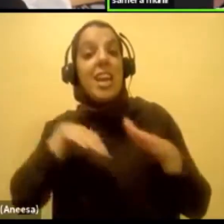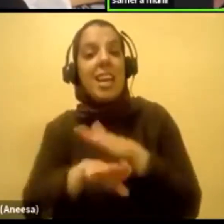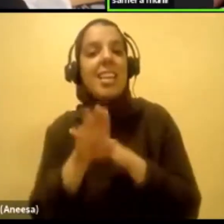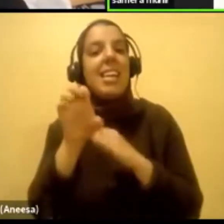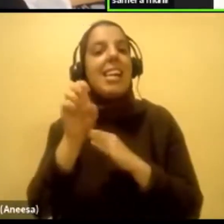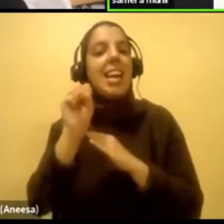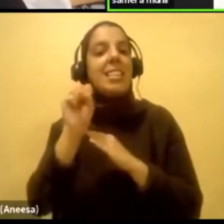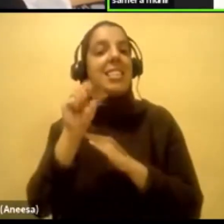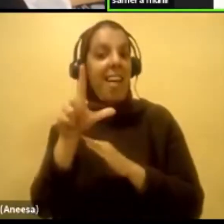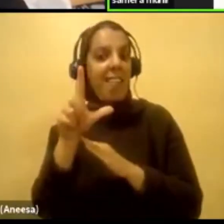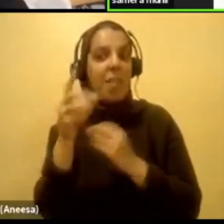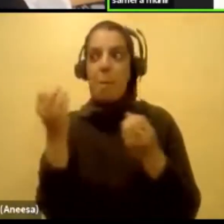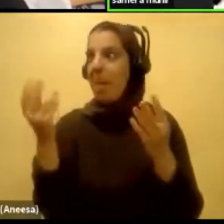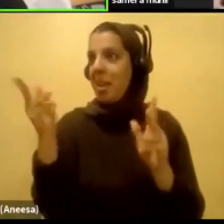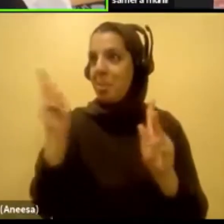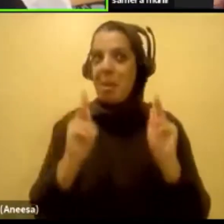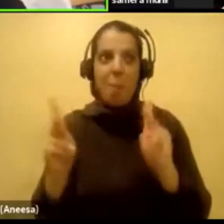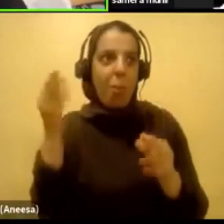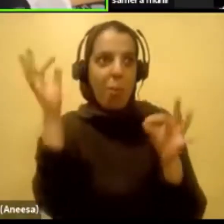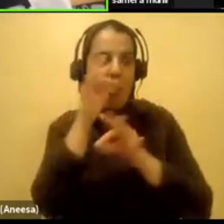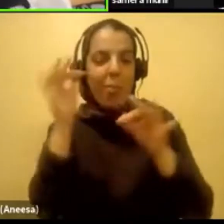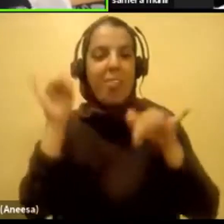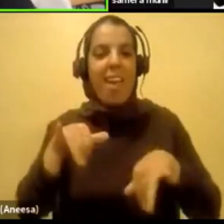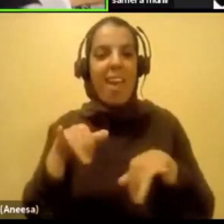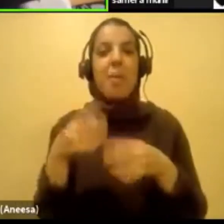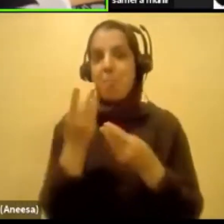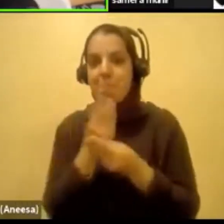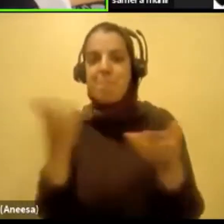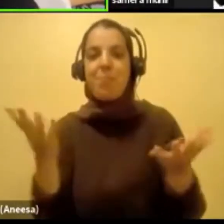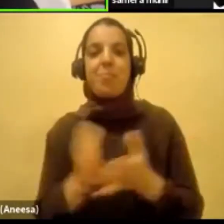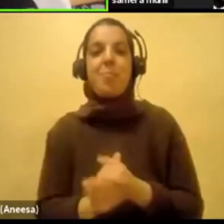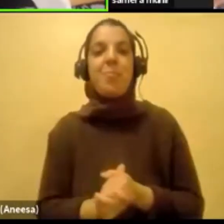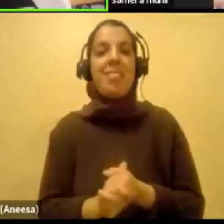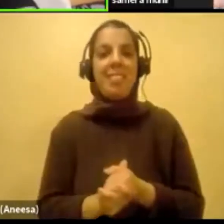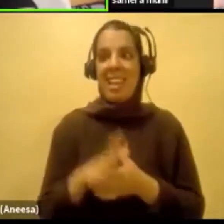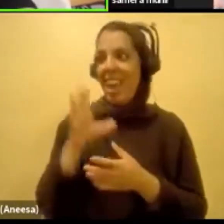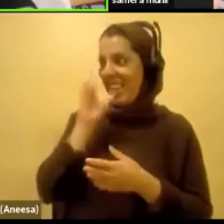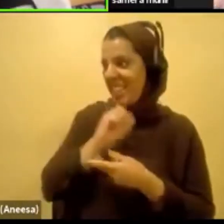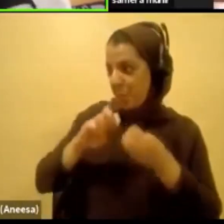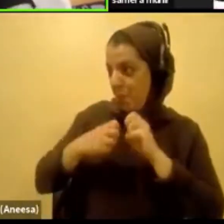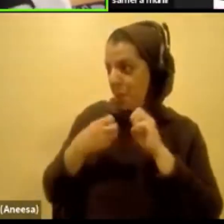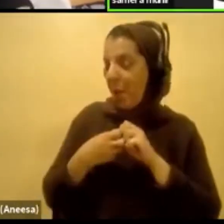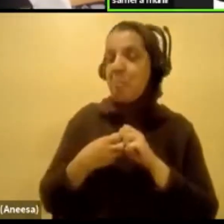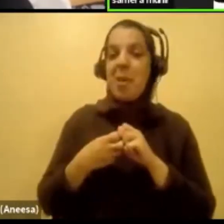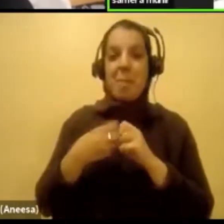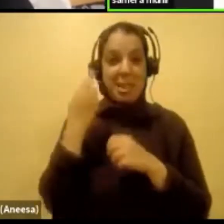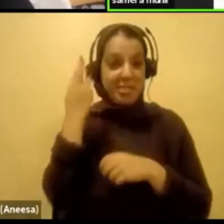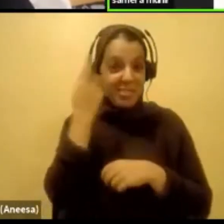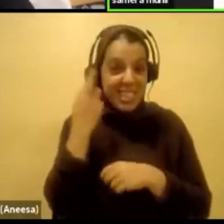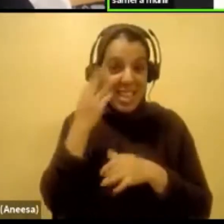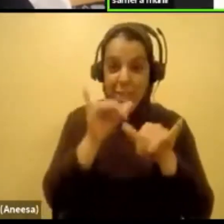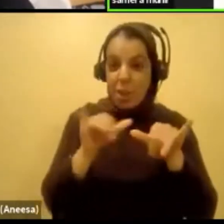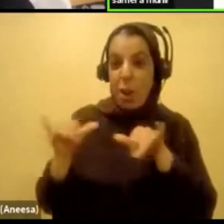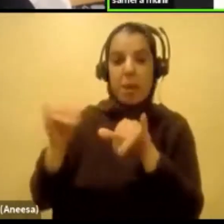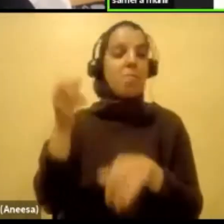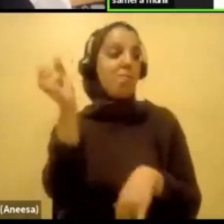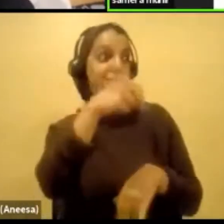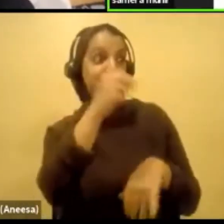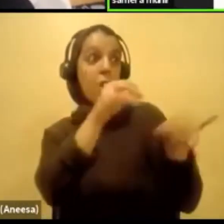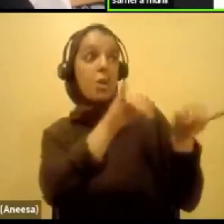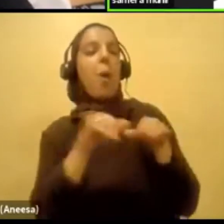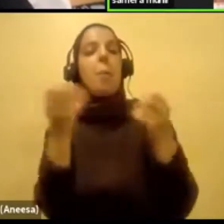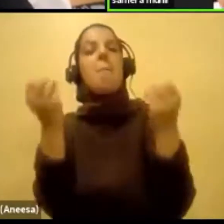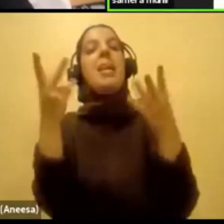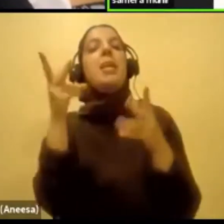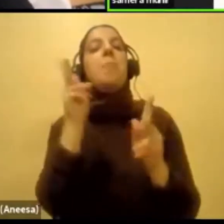everyone knows this. now everyone knows. But it's, I guess it's a problem. I didn't know it was a problem. A lot of us, people of